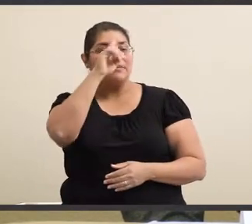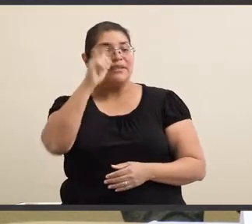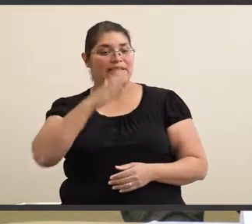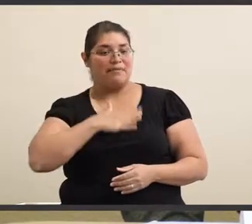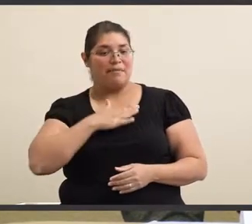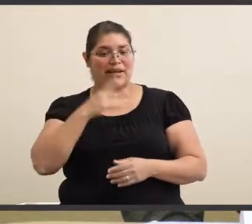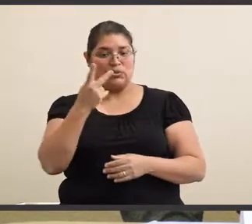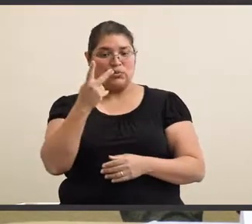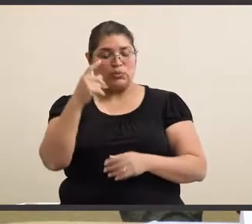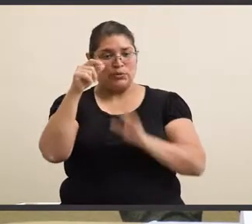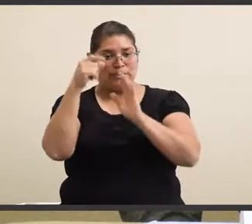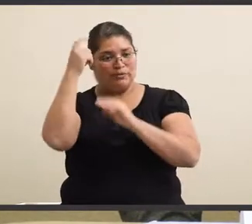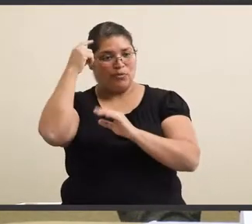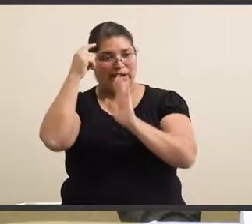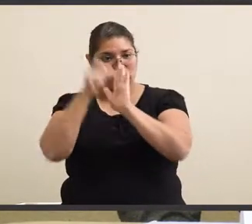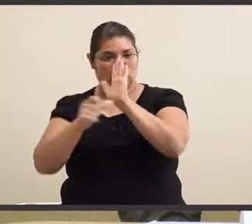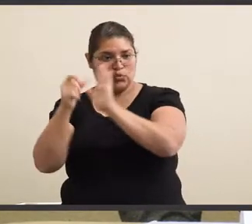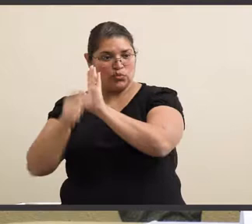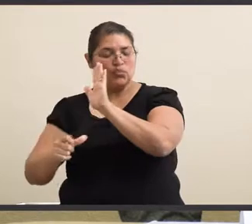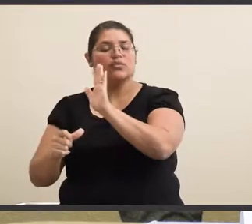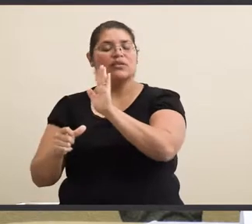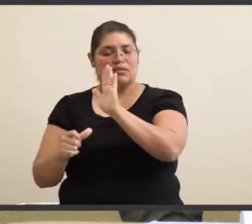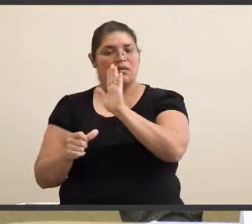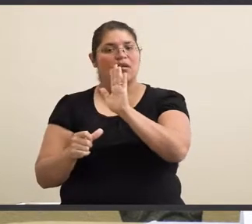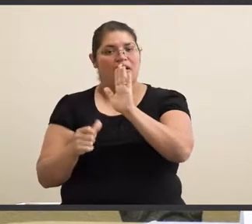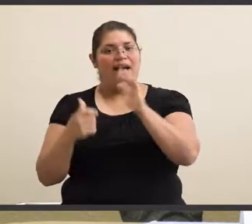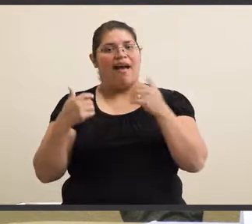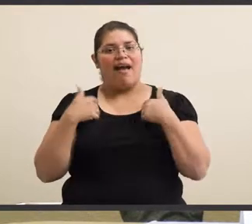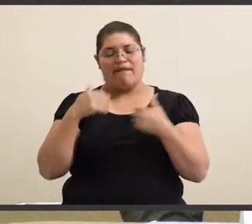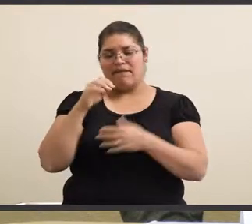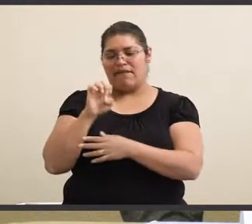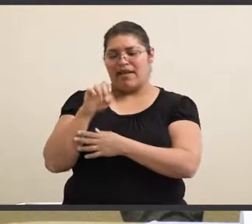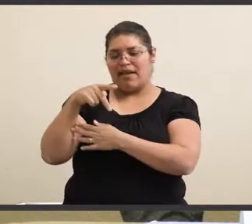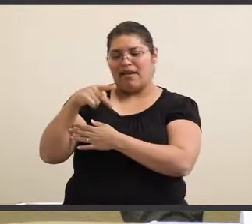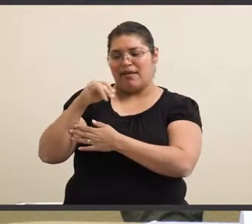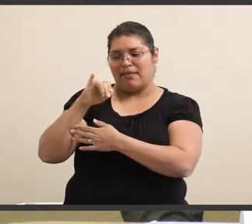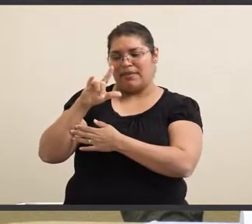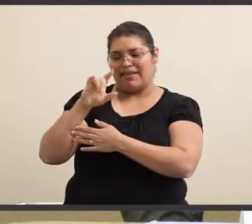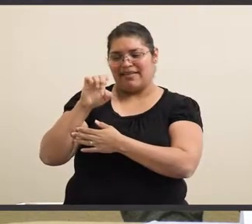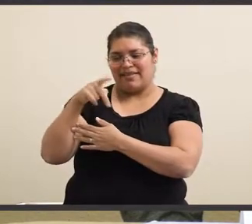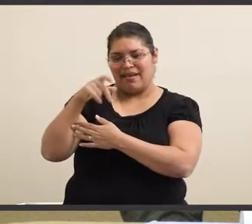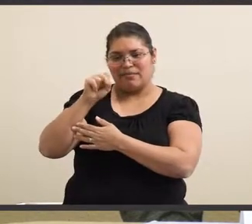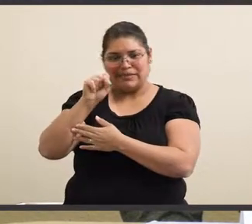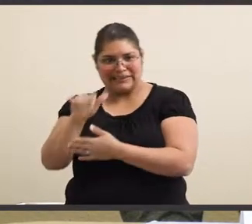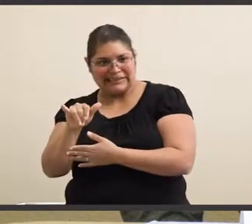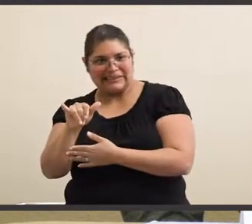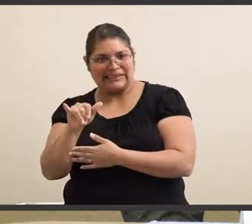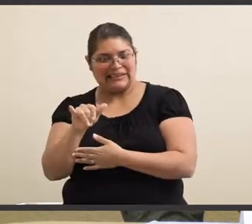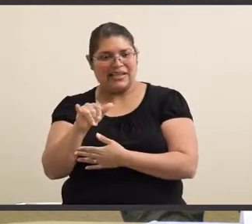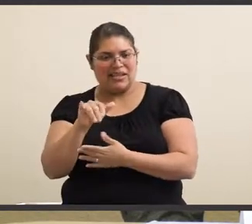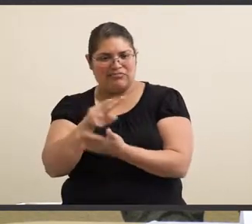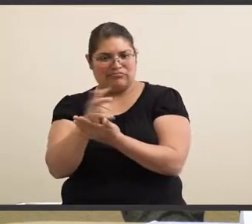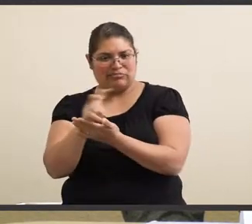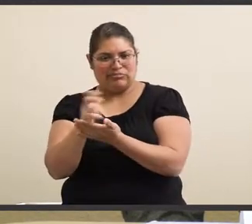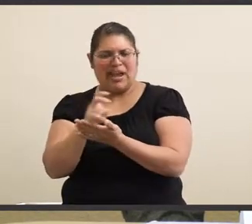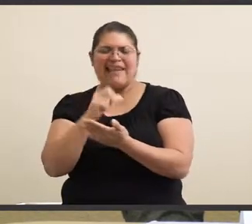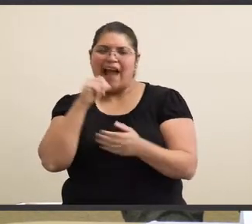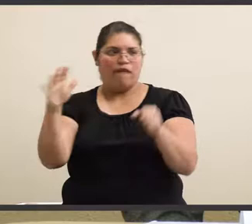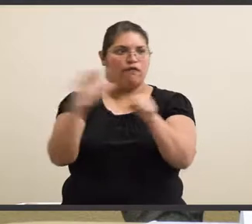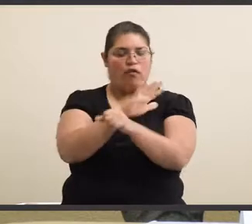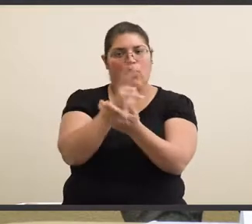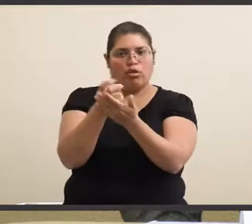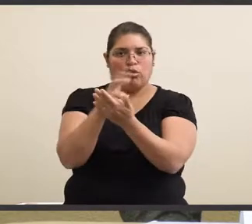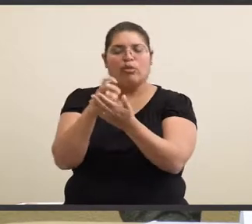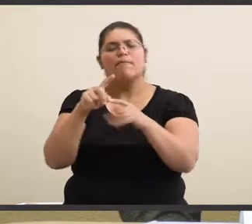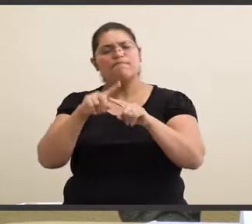two brain surgeries, I've also had some epilepsy. So that, well, not the full-blown seizures, but